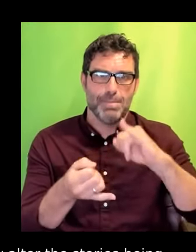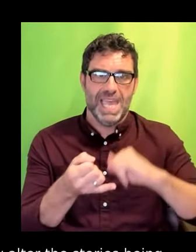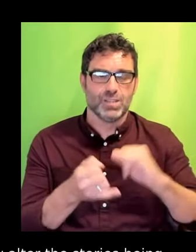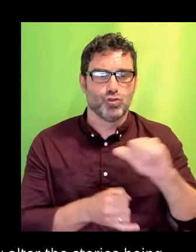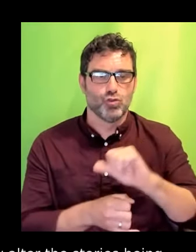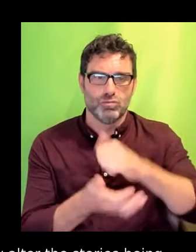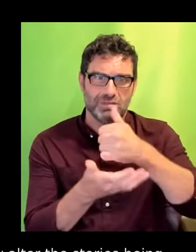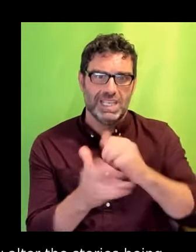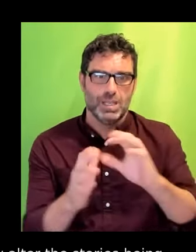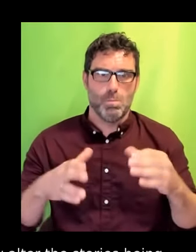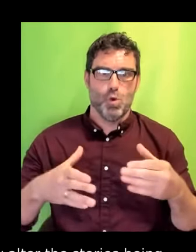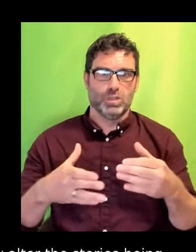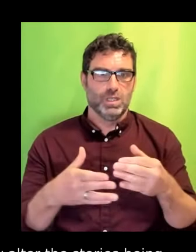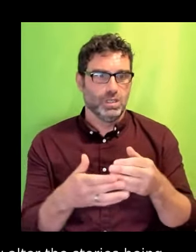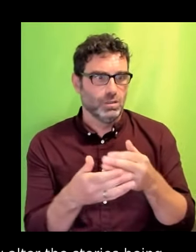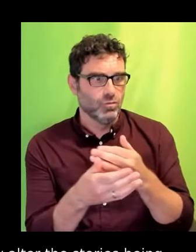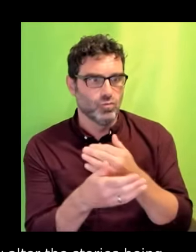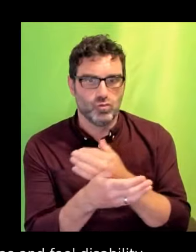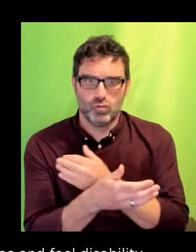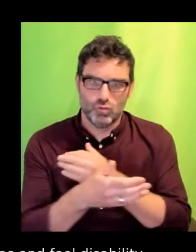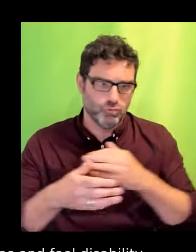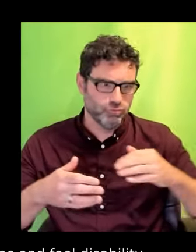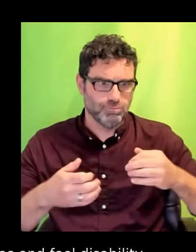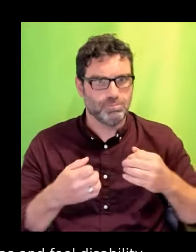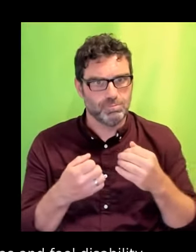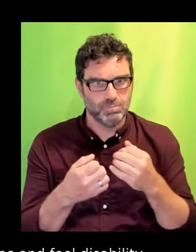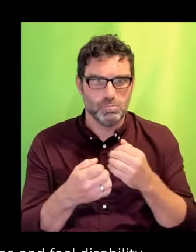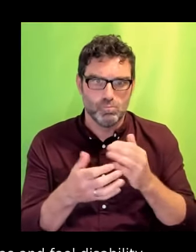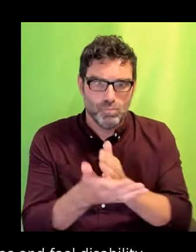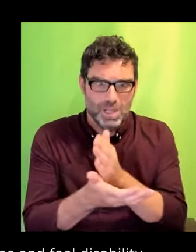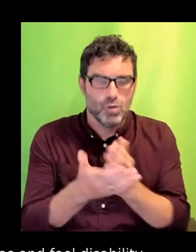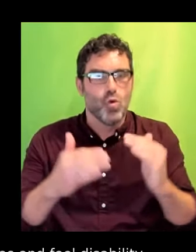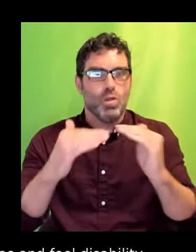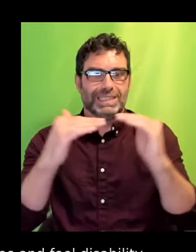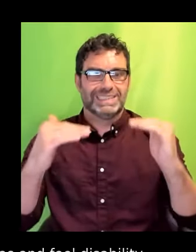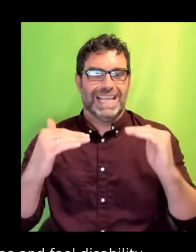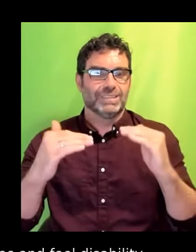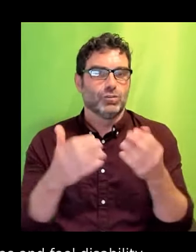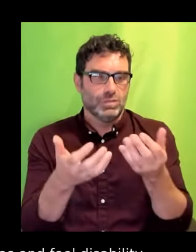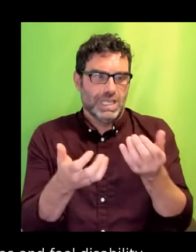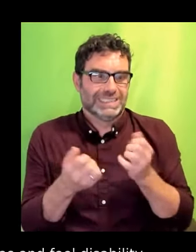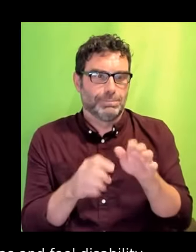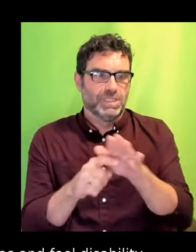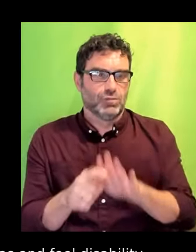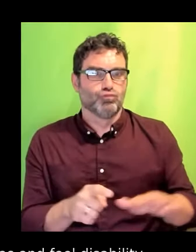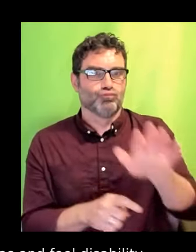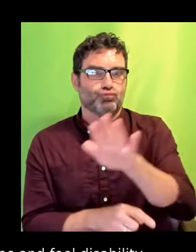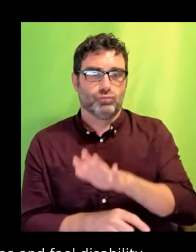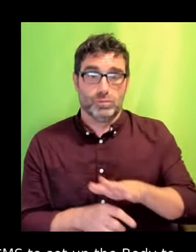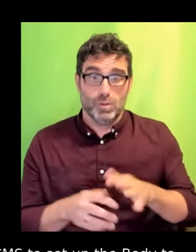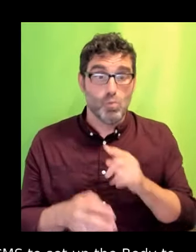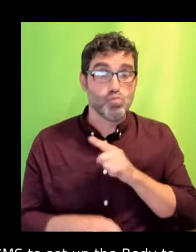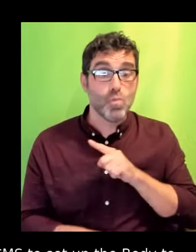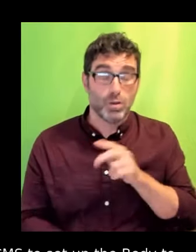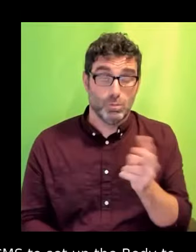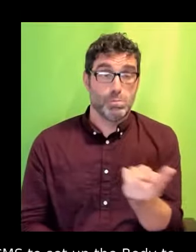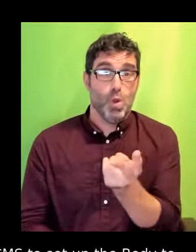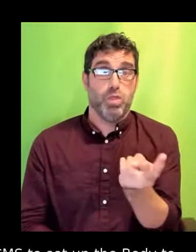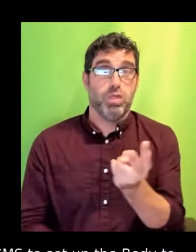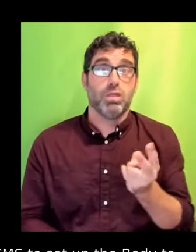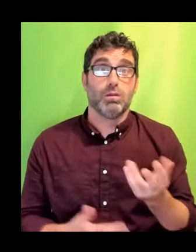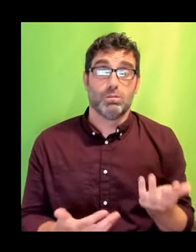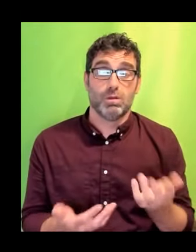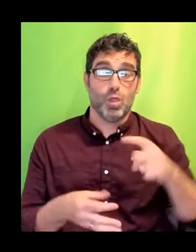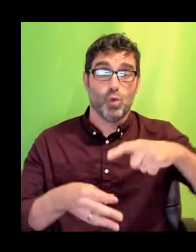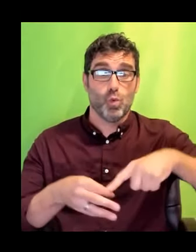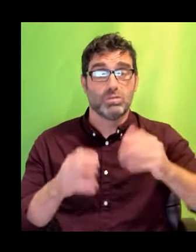is an incredibly good one. Why not have both? And these quotas need to be everywhere because